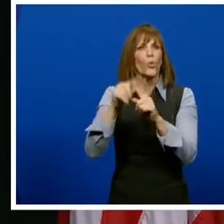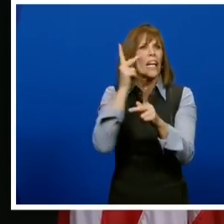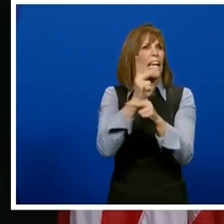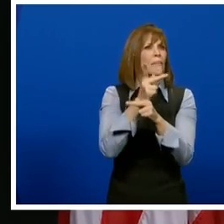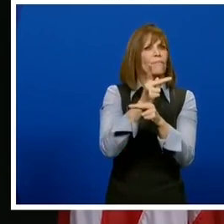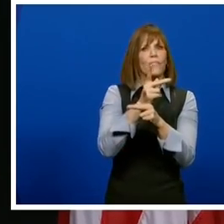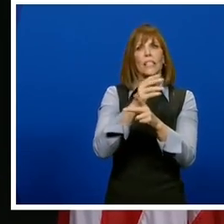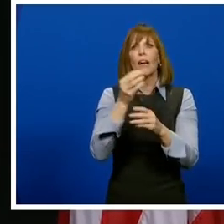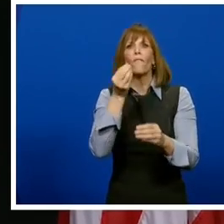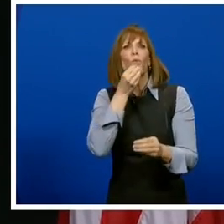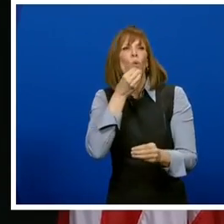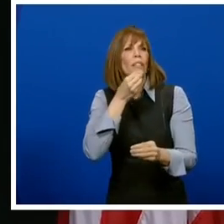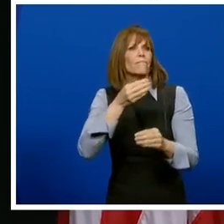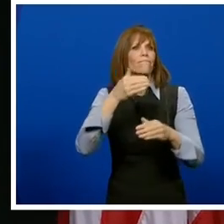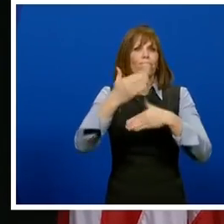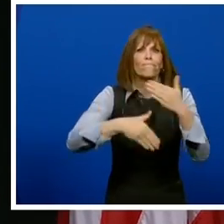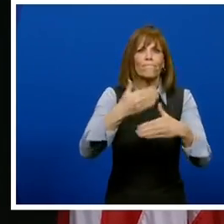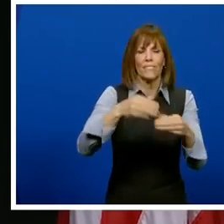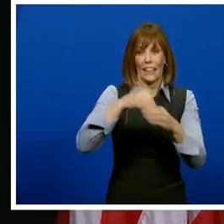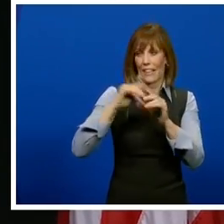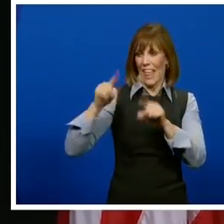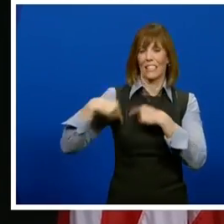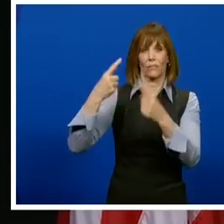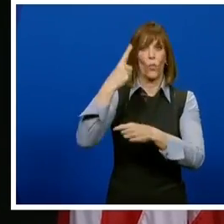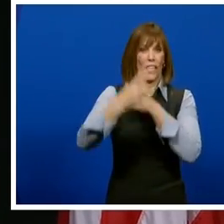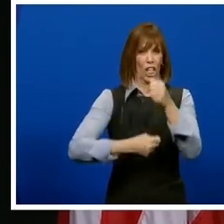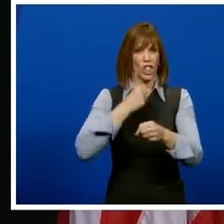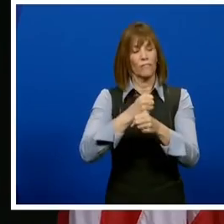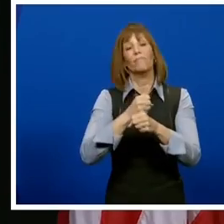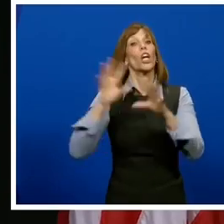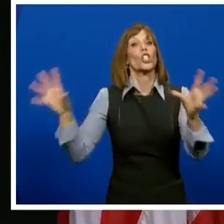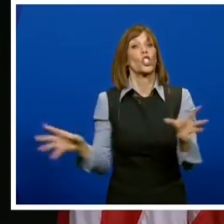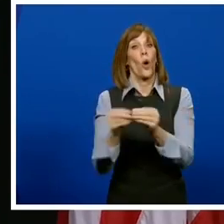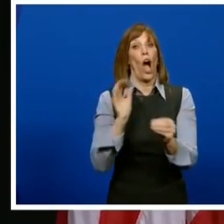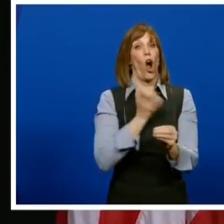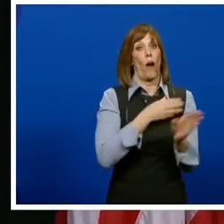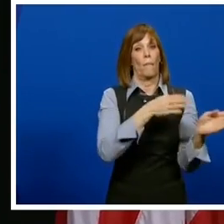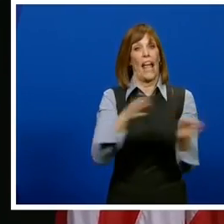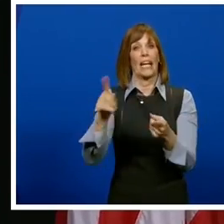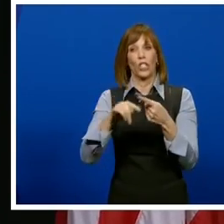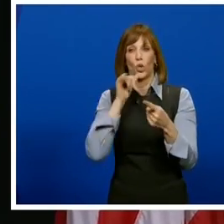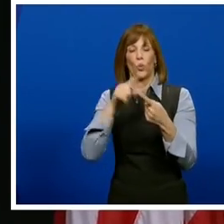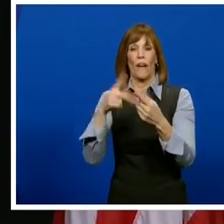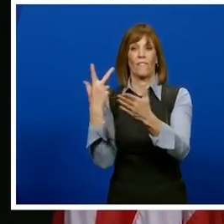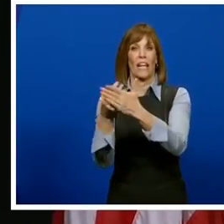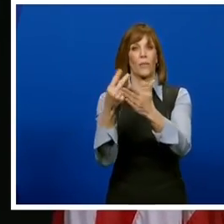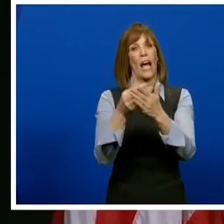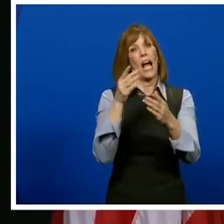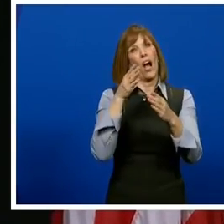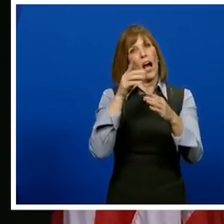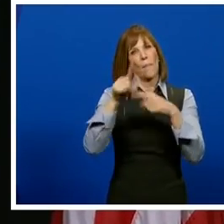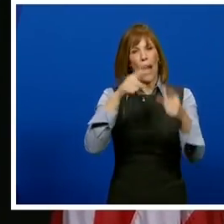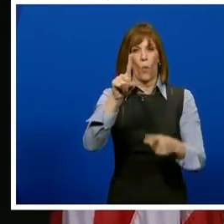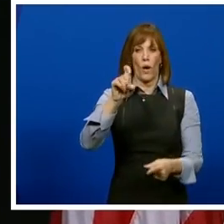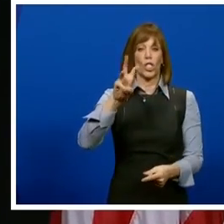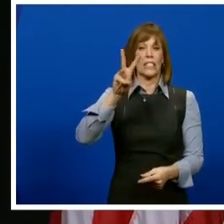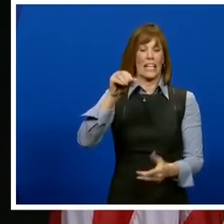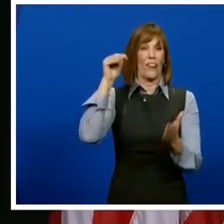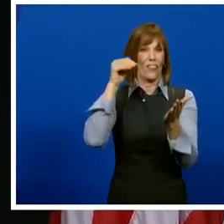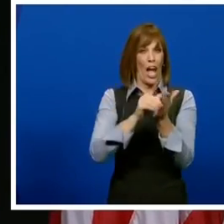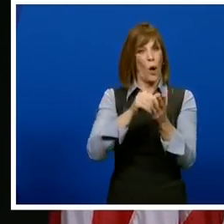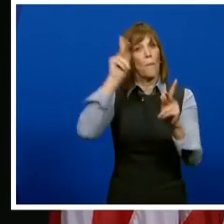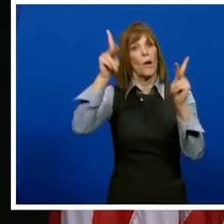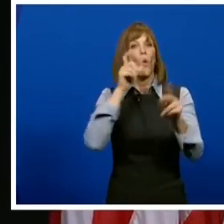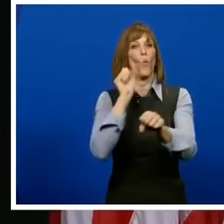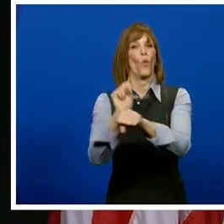supply chains moving over the last year. In total, our plan is to vaccinate nearly 100 In,000 employees